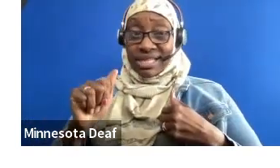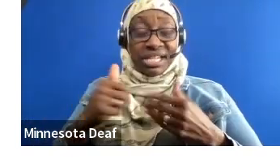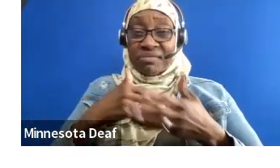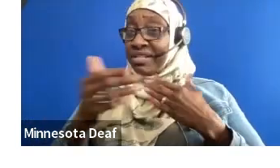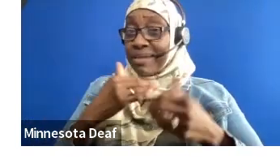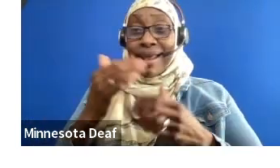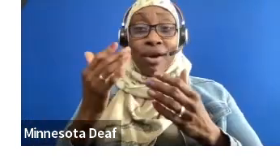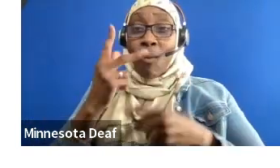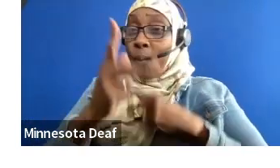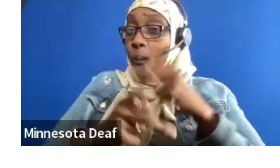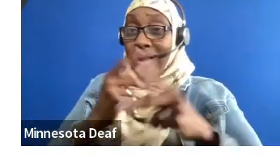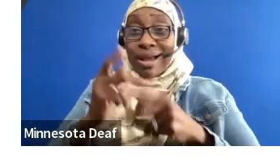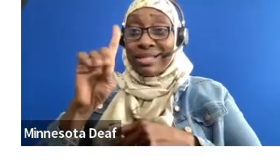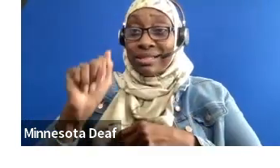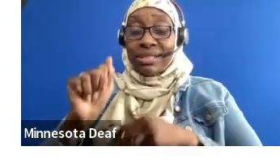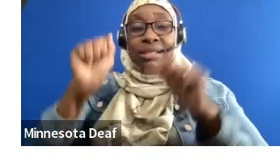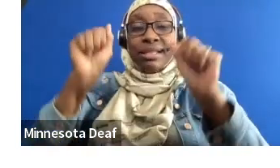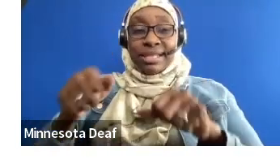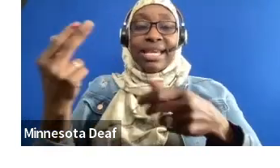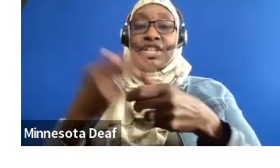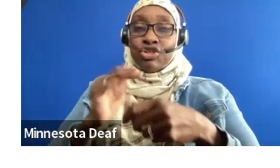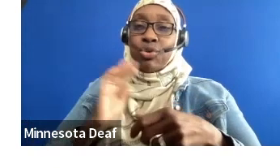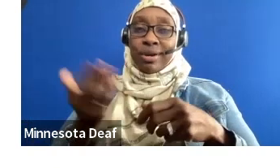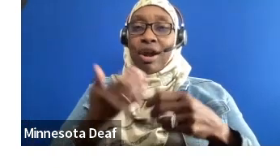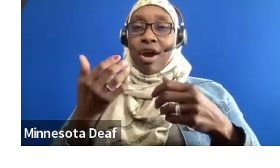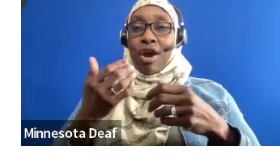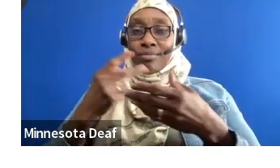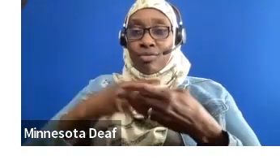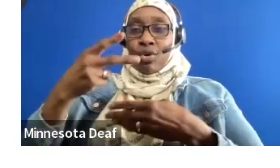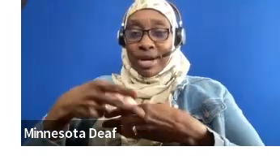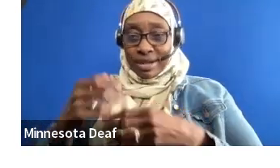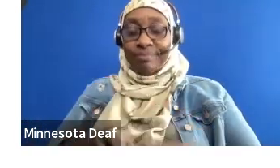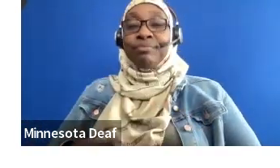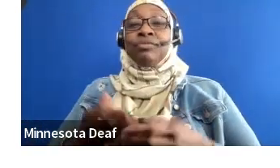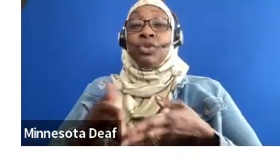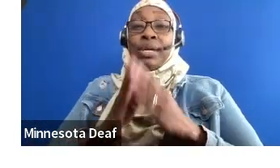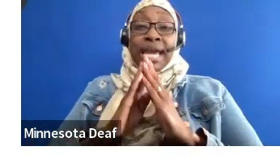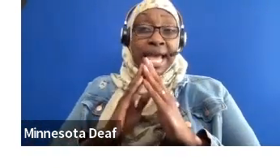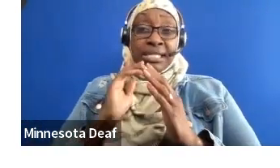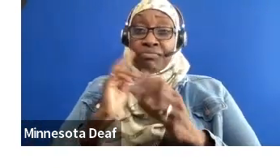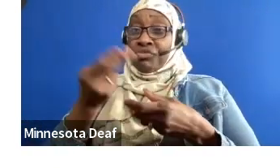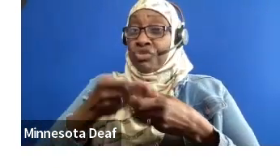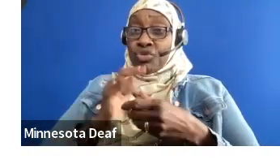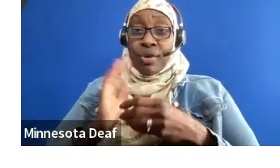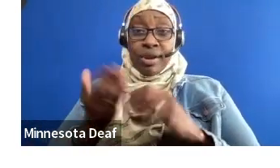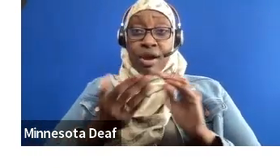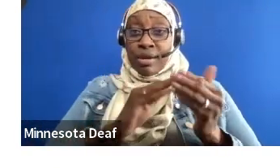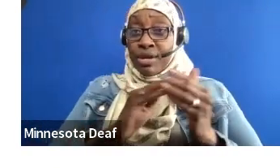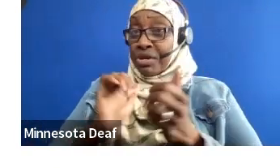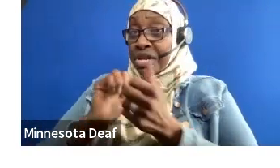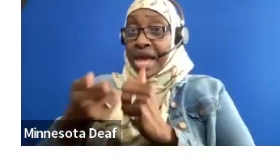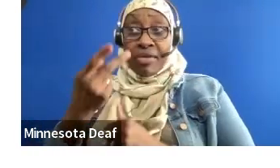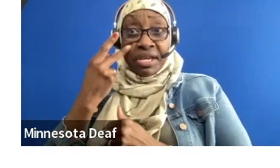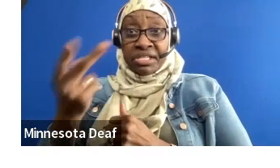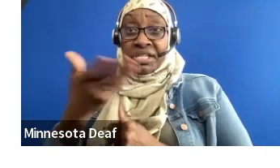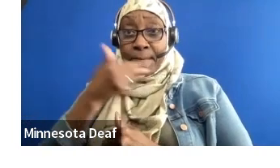match adult mentors to a youth to explore and engage your community in how they see fit, and we operate based on a best fit model. What this